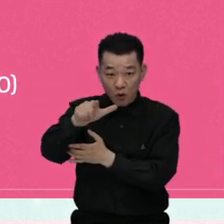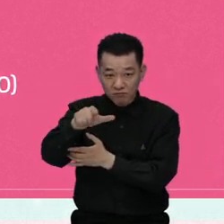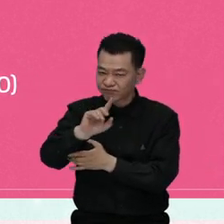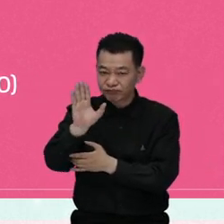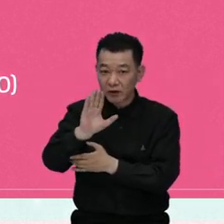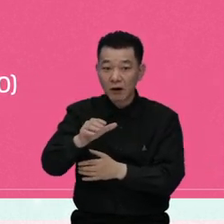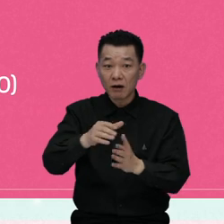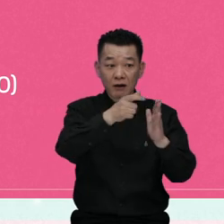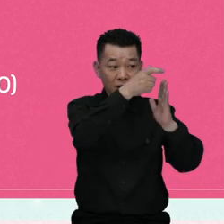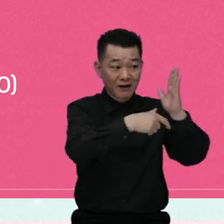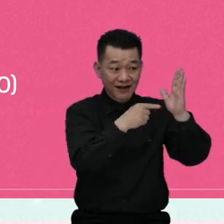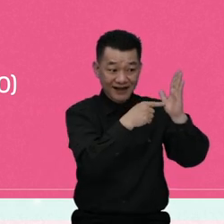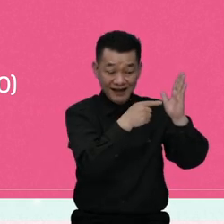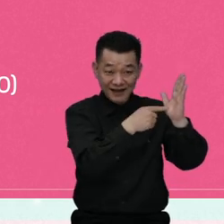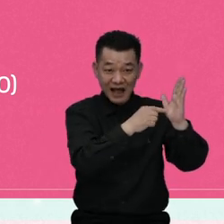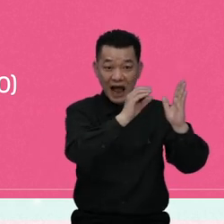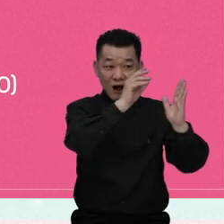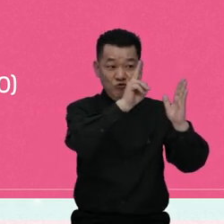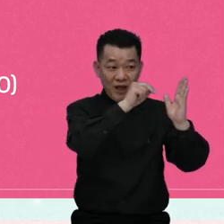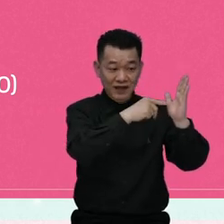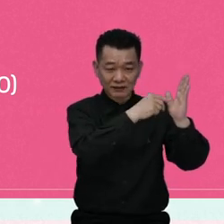not the Optional Protocol.